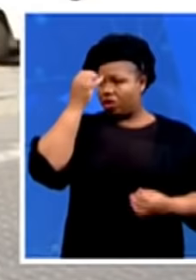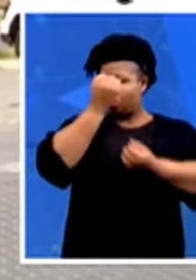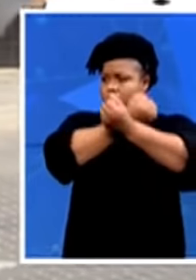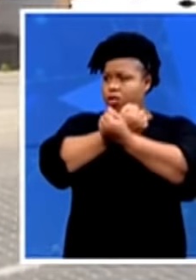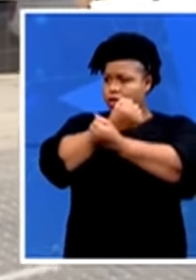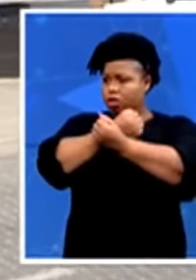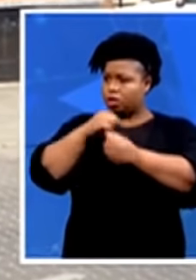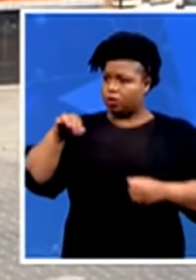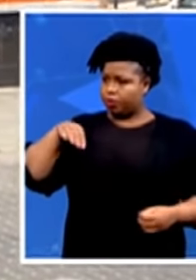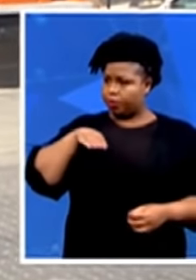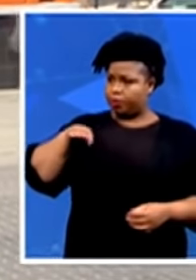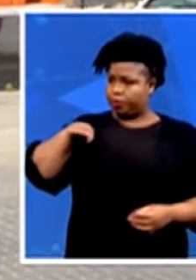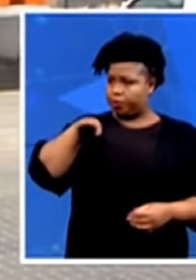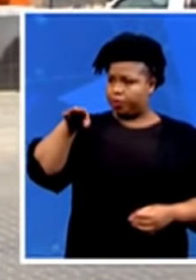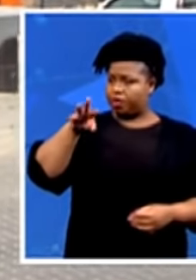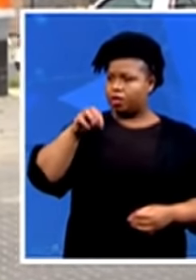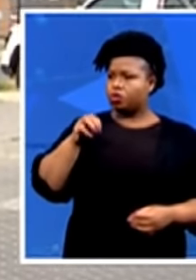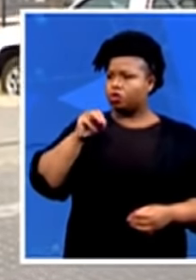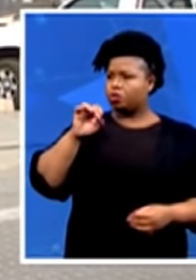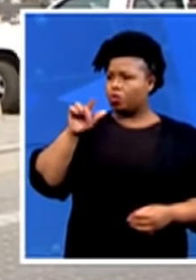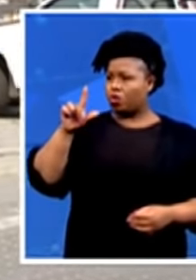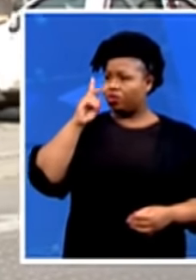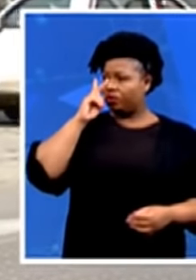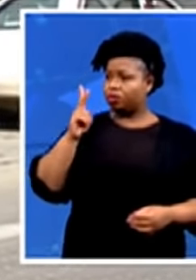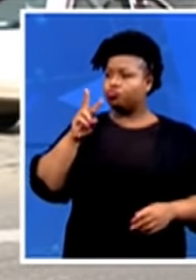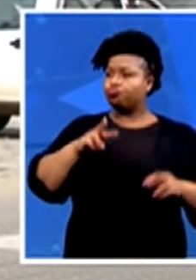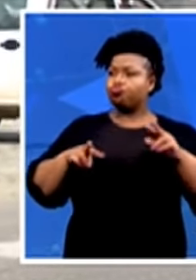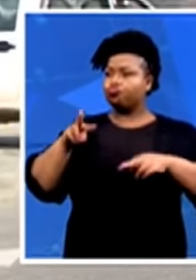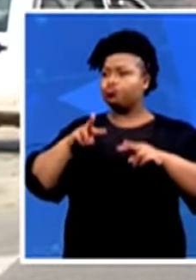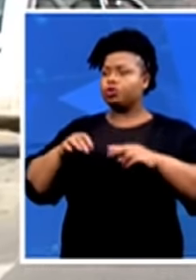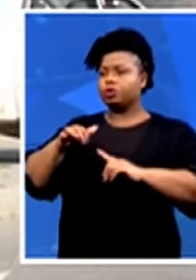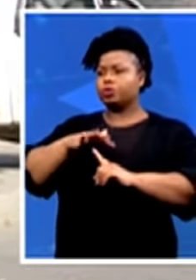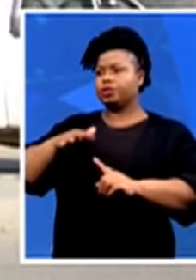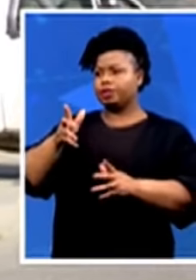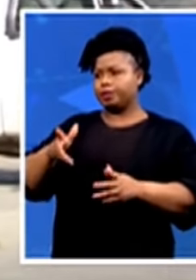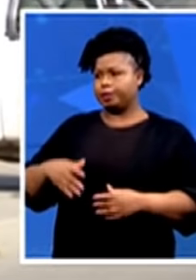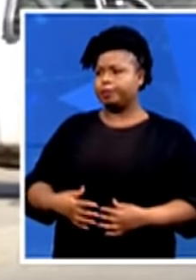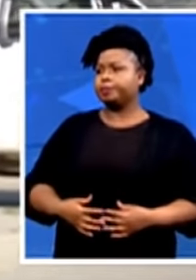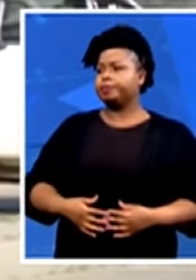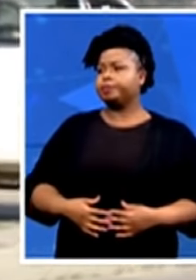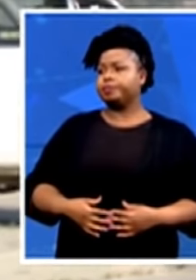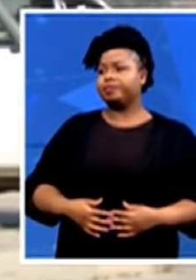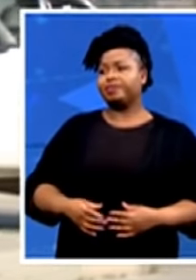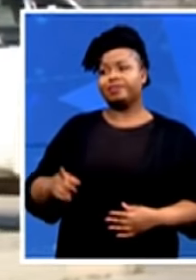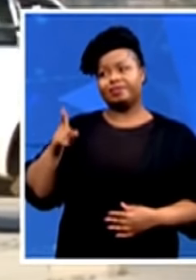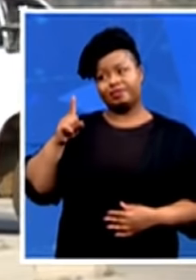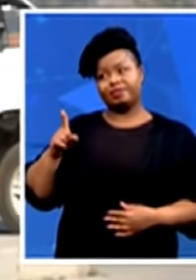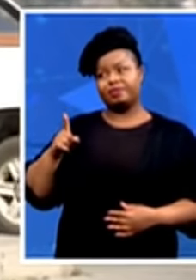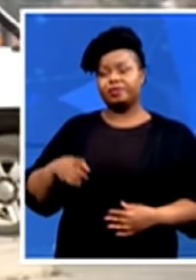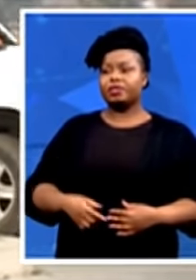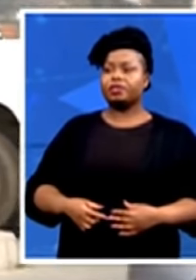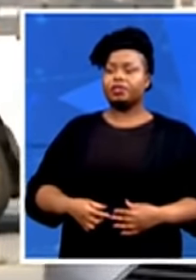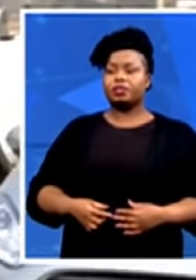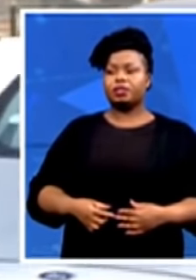and to monitor the situation, Desiree. And this is what we have actually seen throughout the